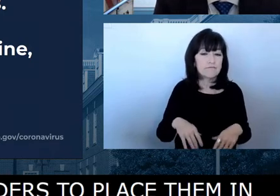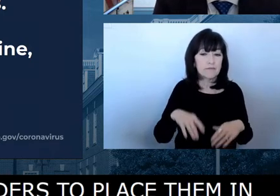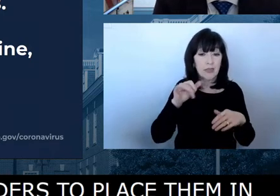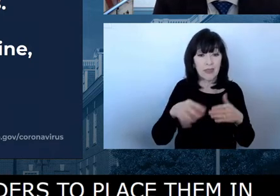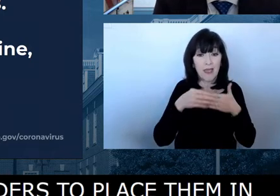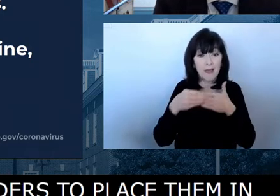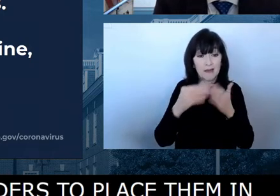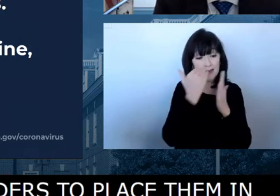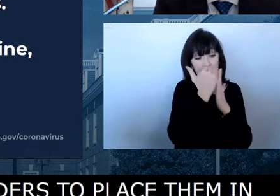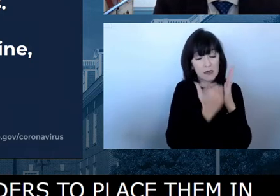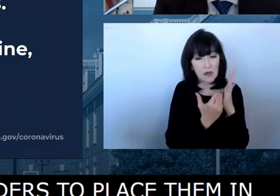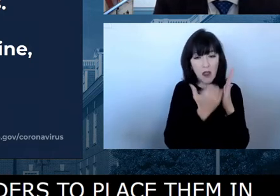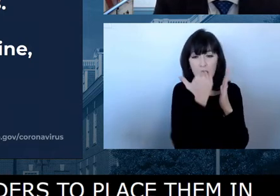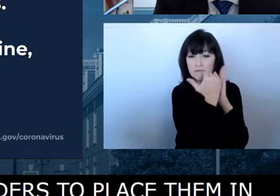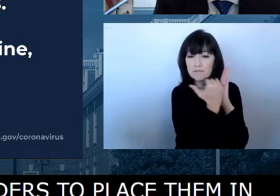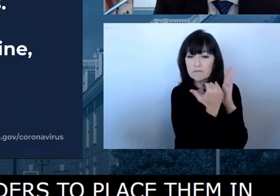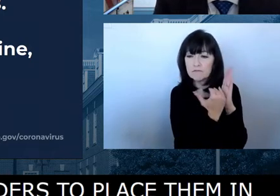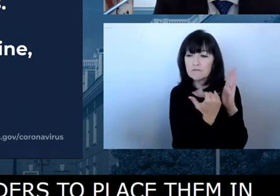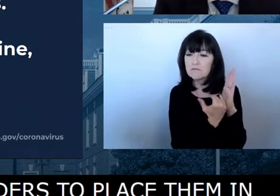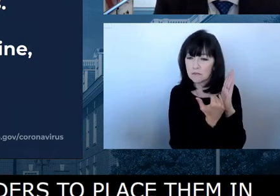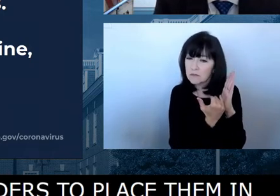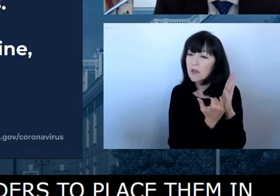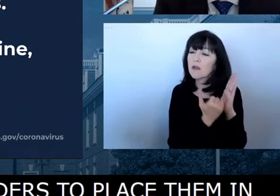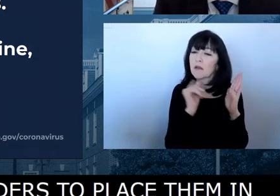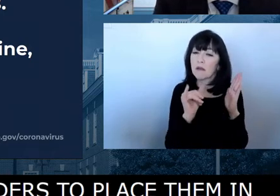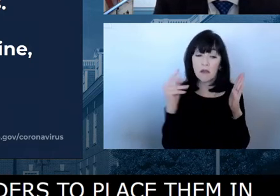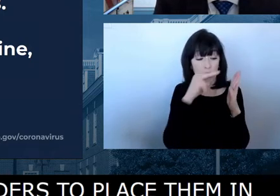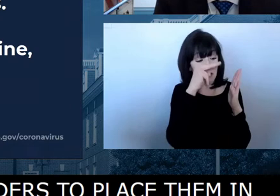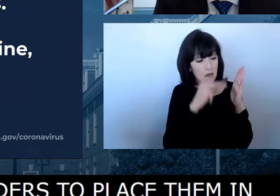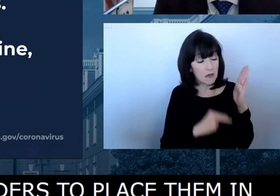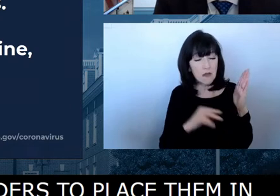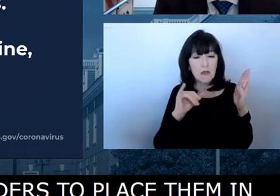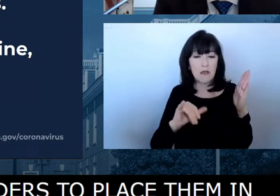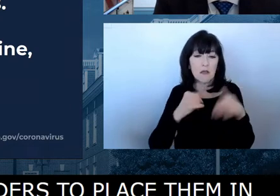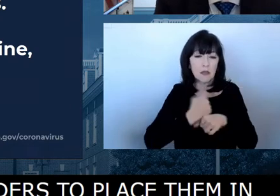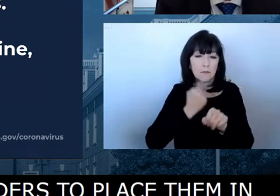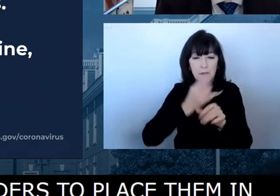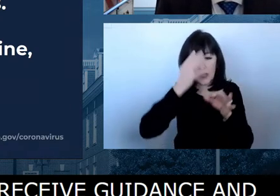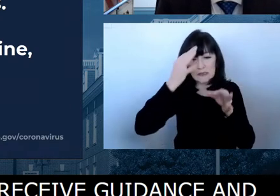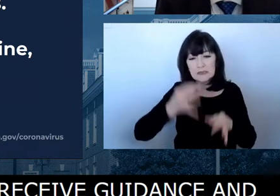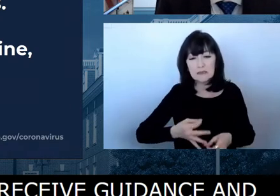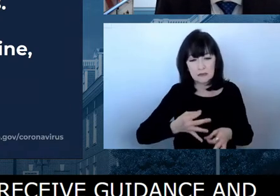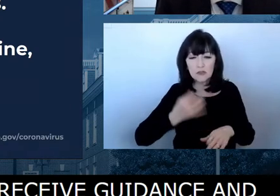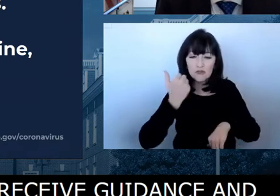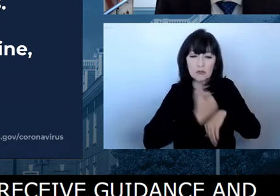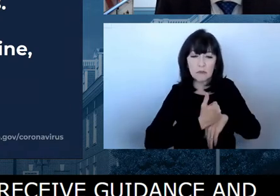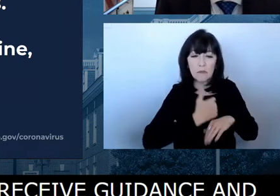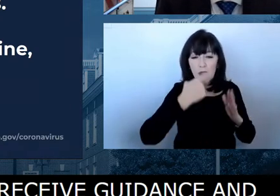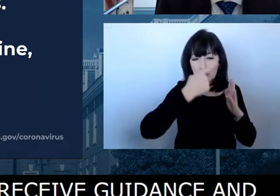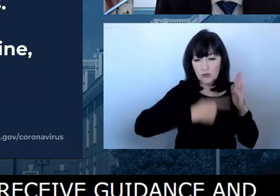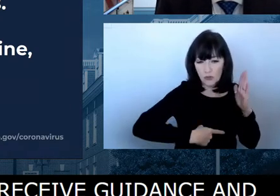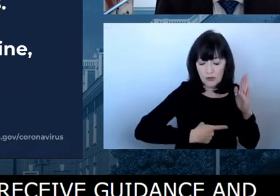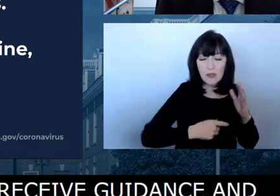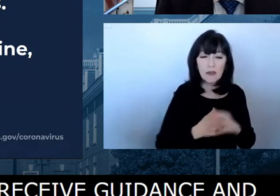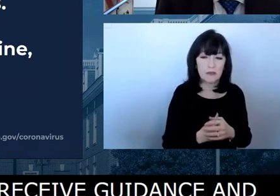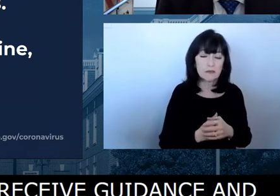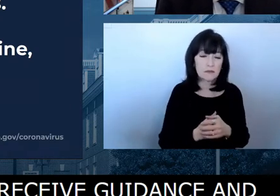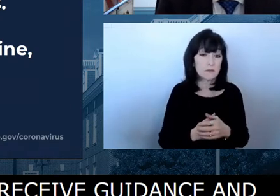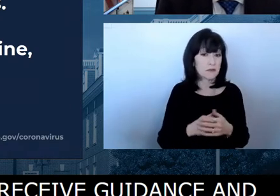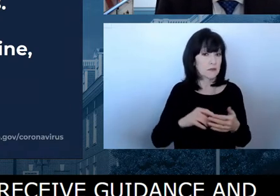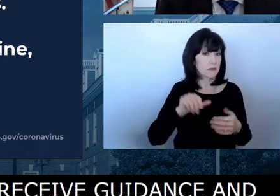hold school board meetings where they can take action to make decisions on what they're going to do come April 1st.